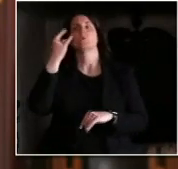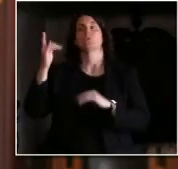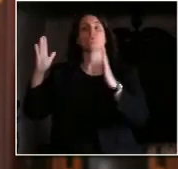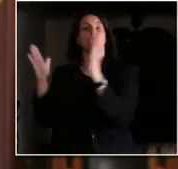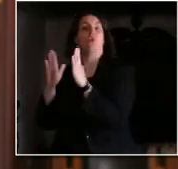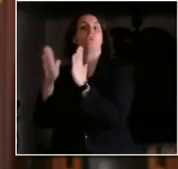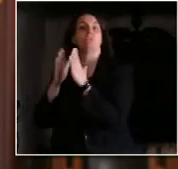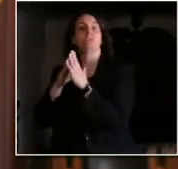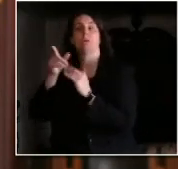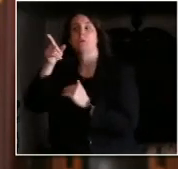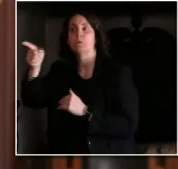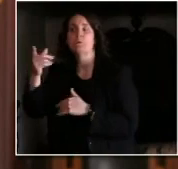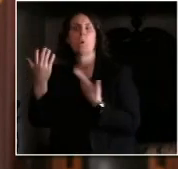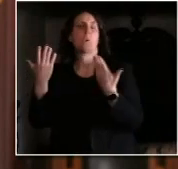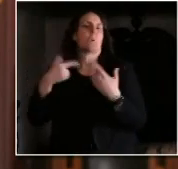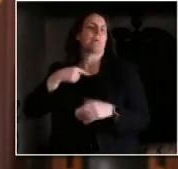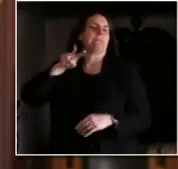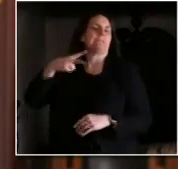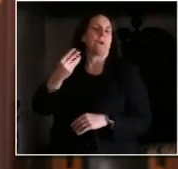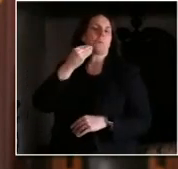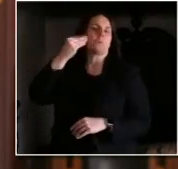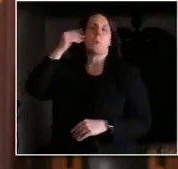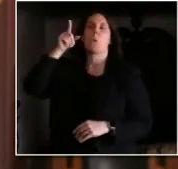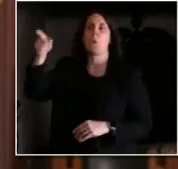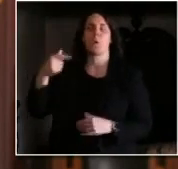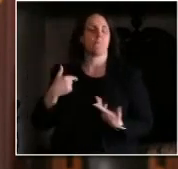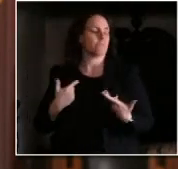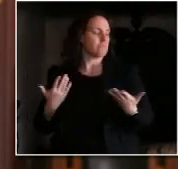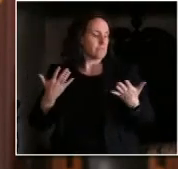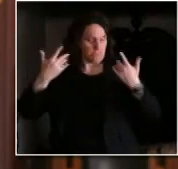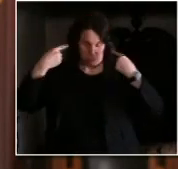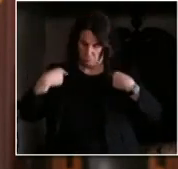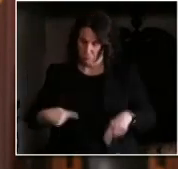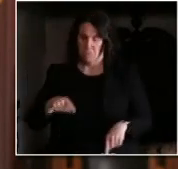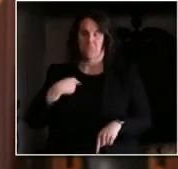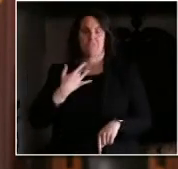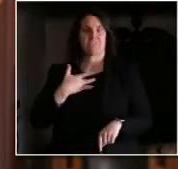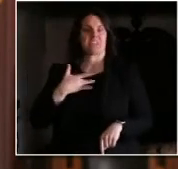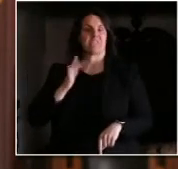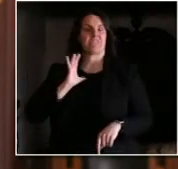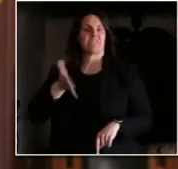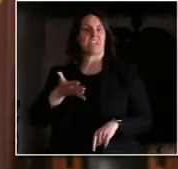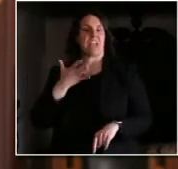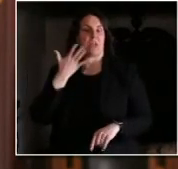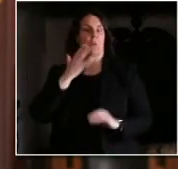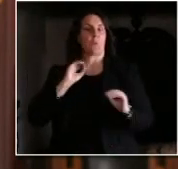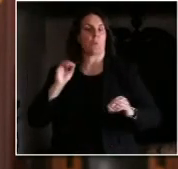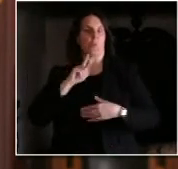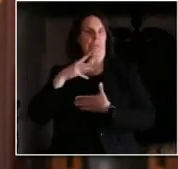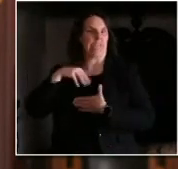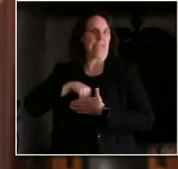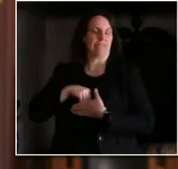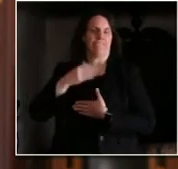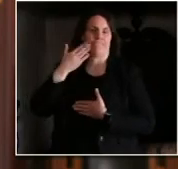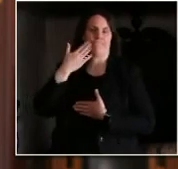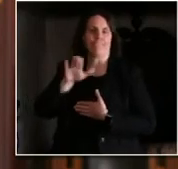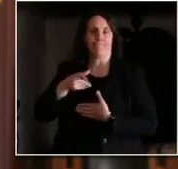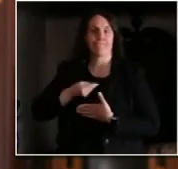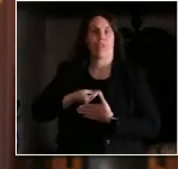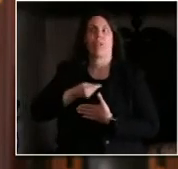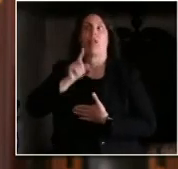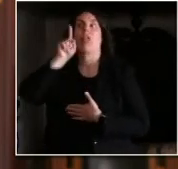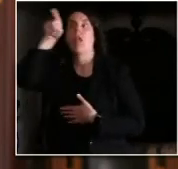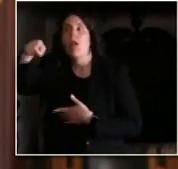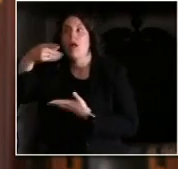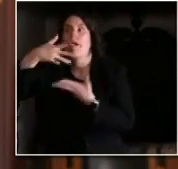potentially asymptomatic person or someone with mild symptoms you could have significant impacts on that community and so we